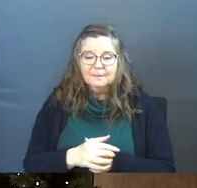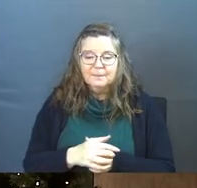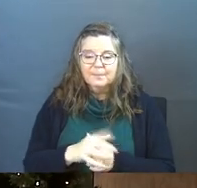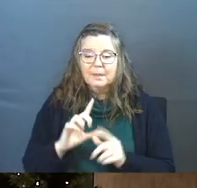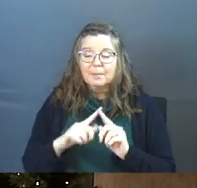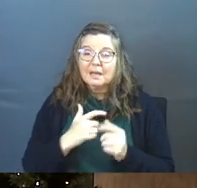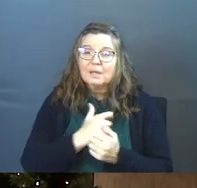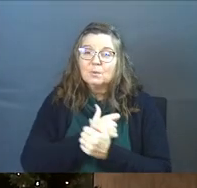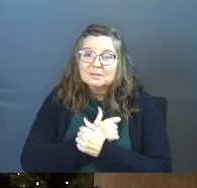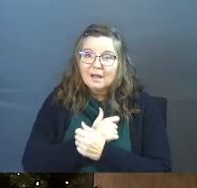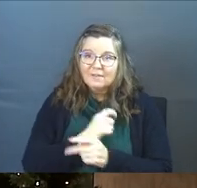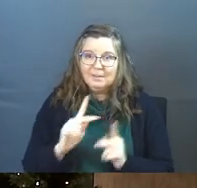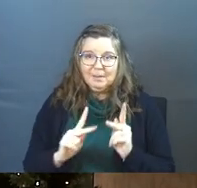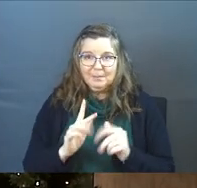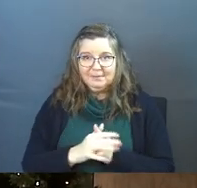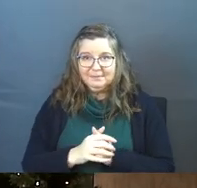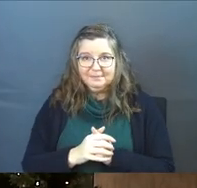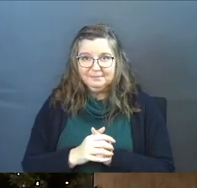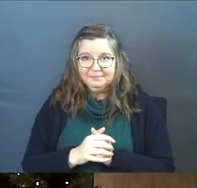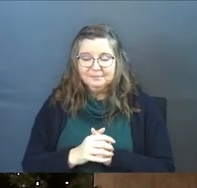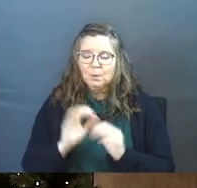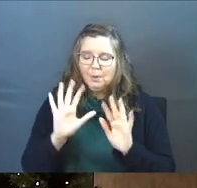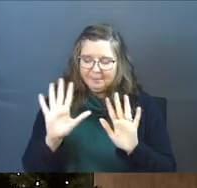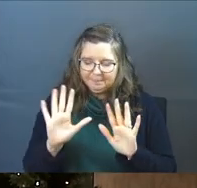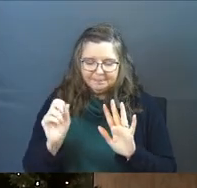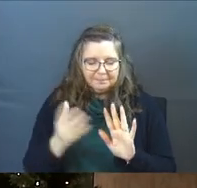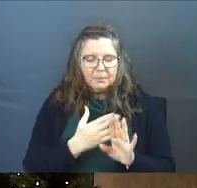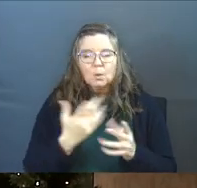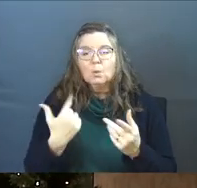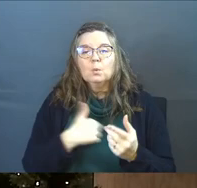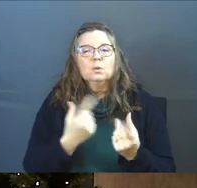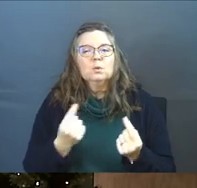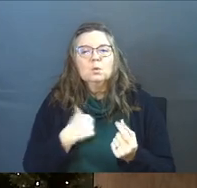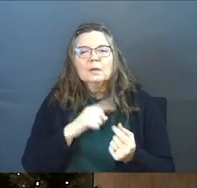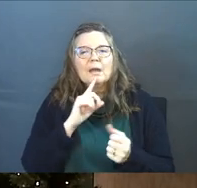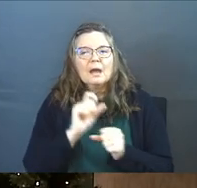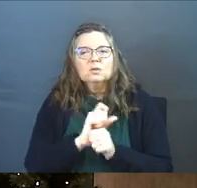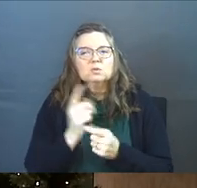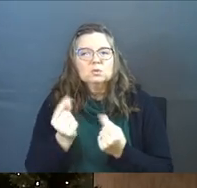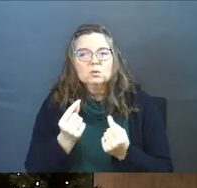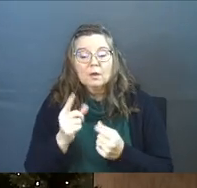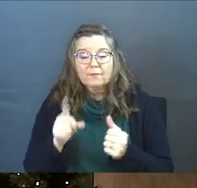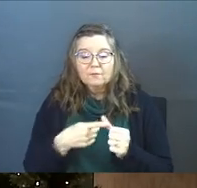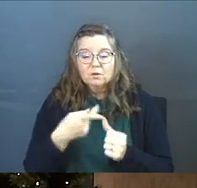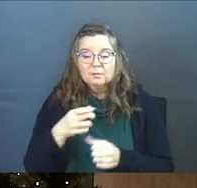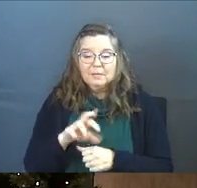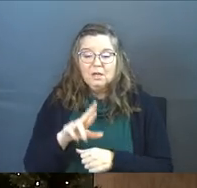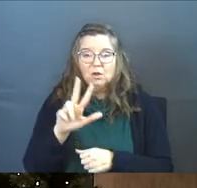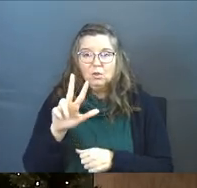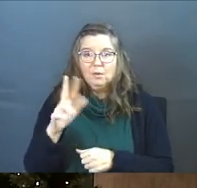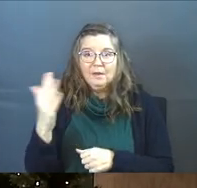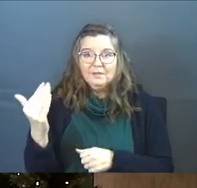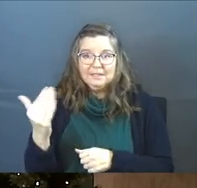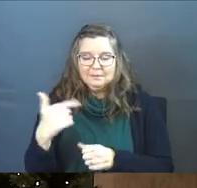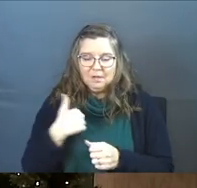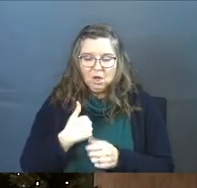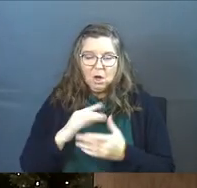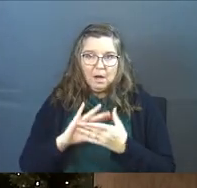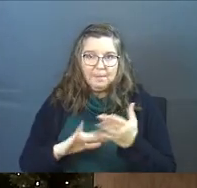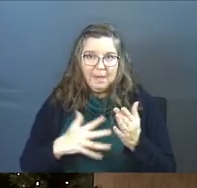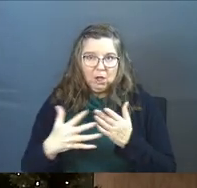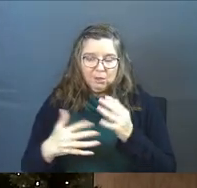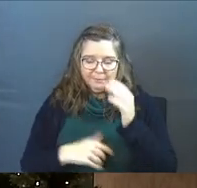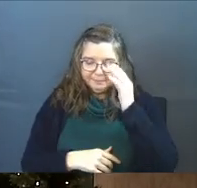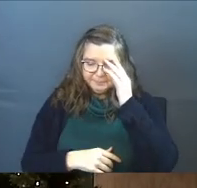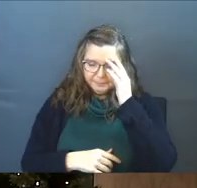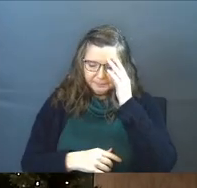But he was loving some people. Okay. So what do we do? What do we actually do? 1 Peter 3.15. Here's our pattern.